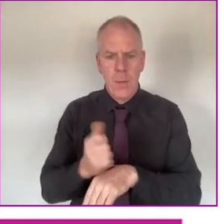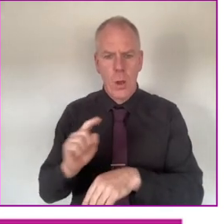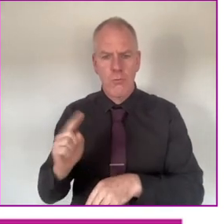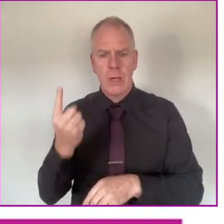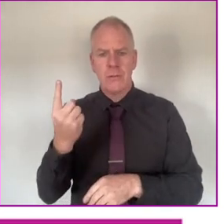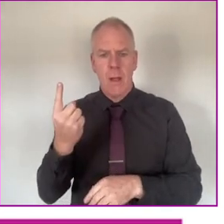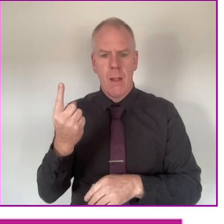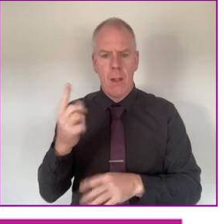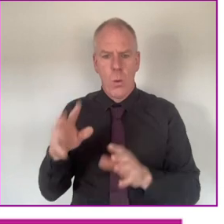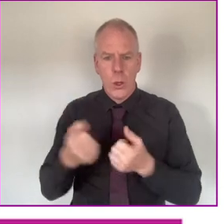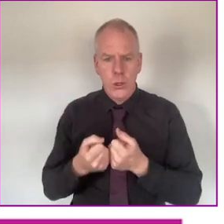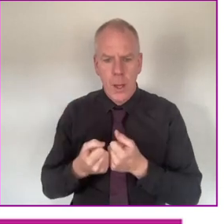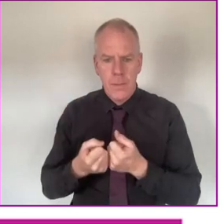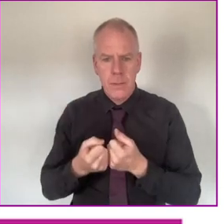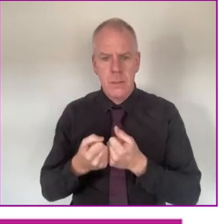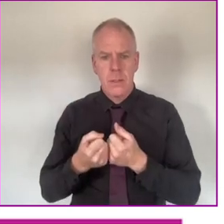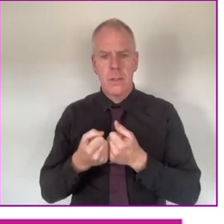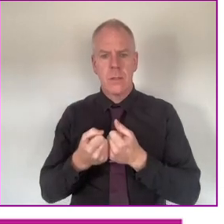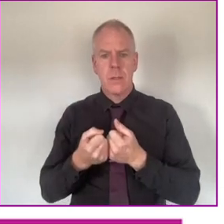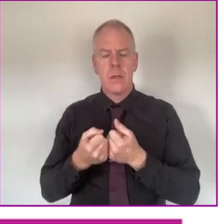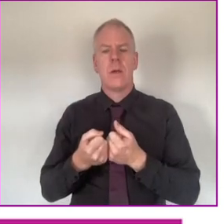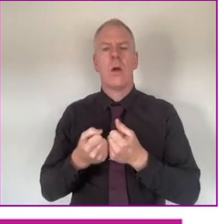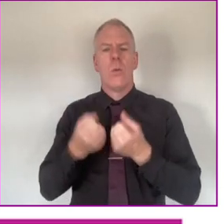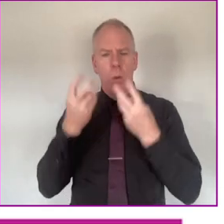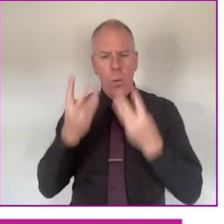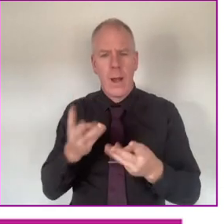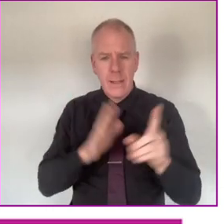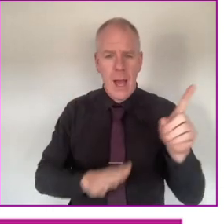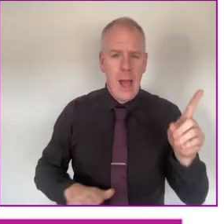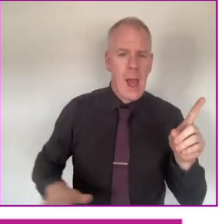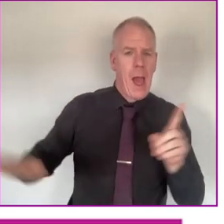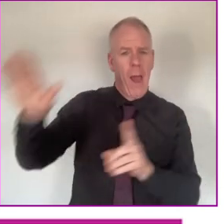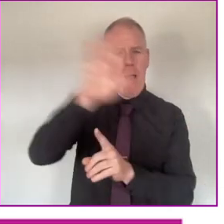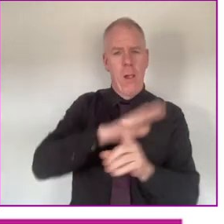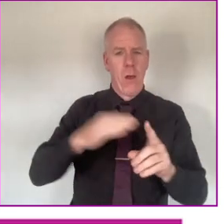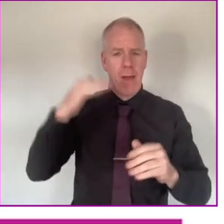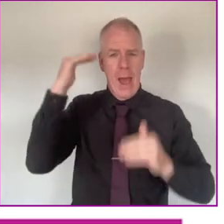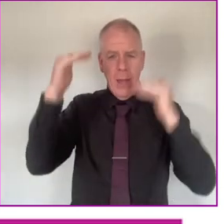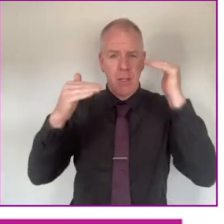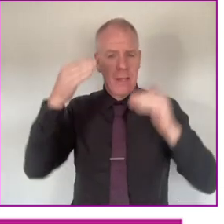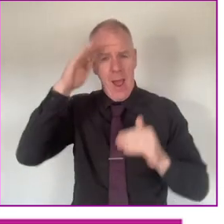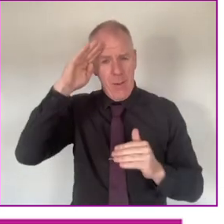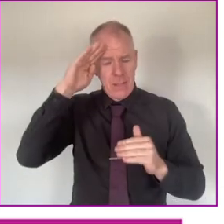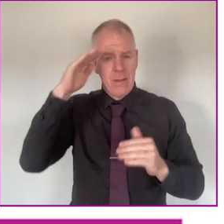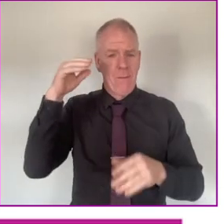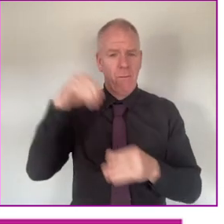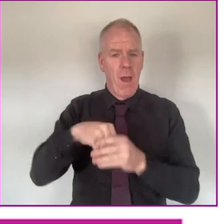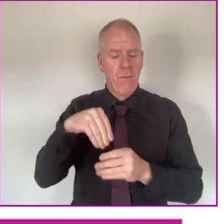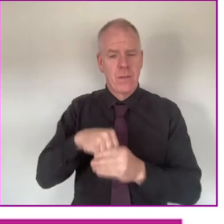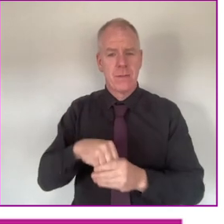We want idols all around Ireland to be involved.